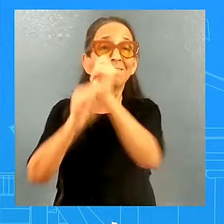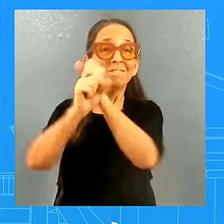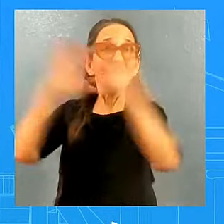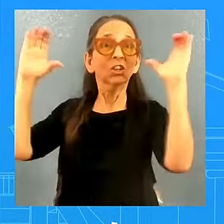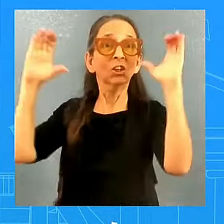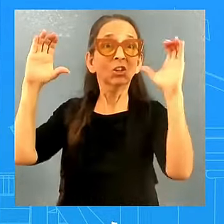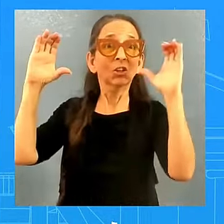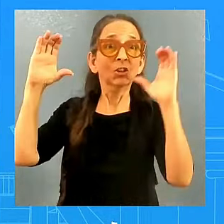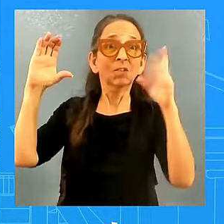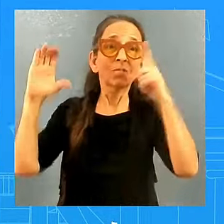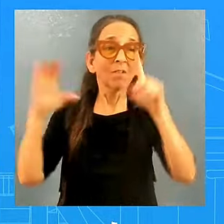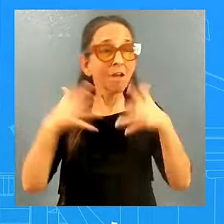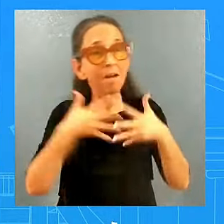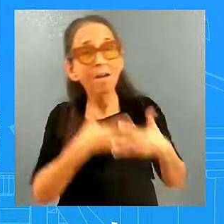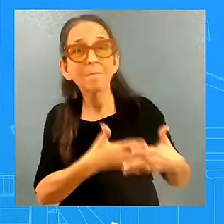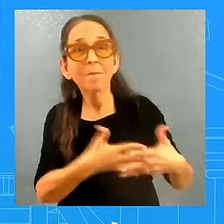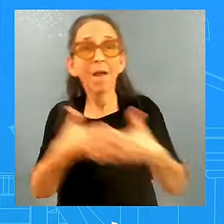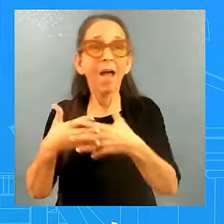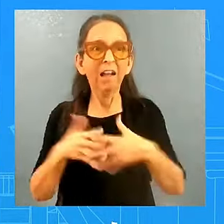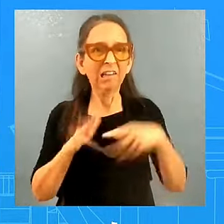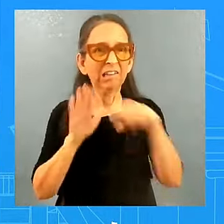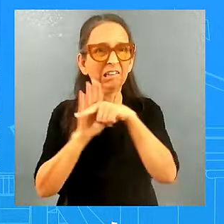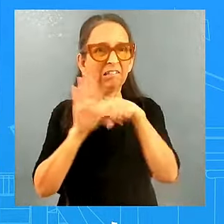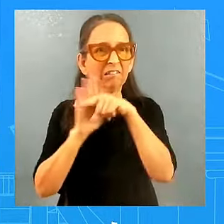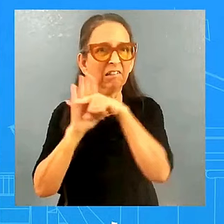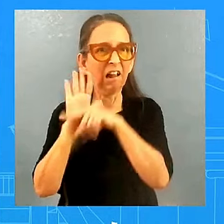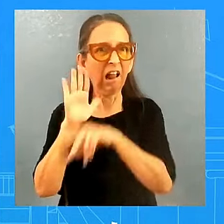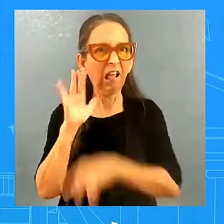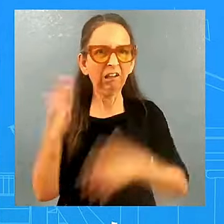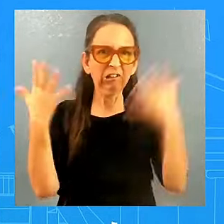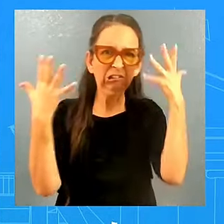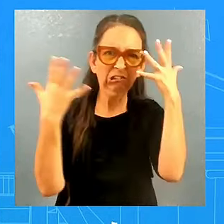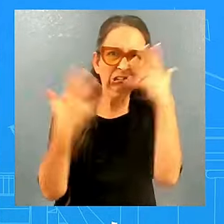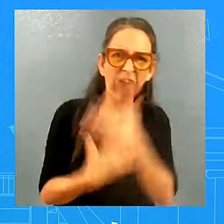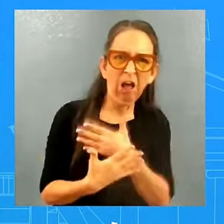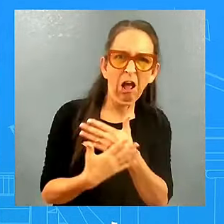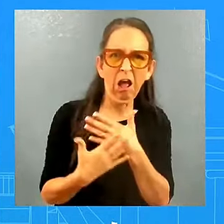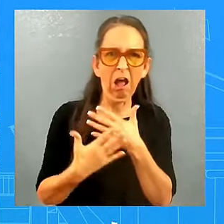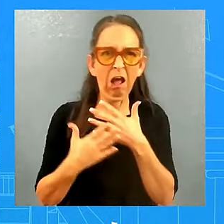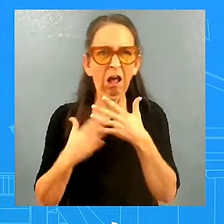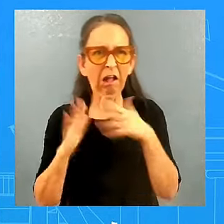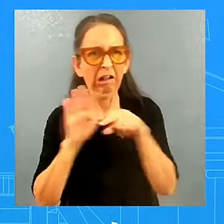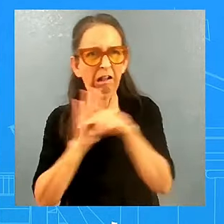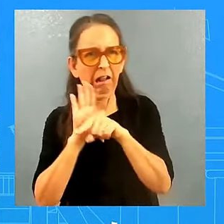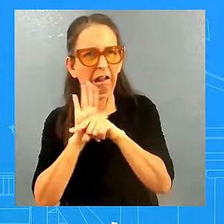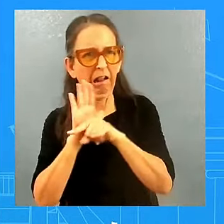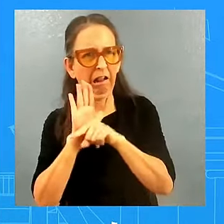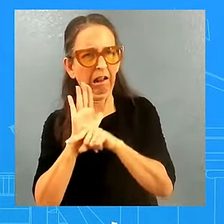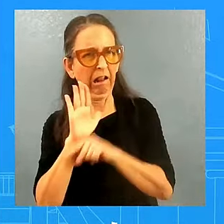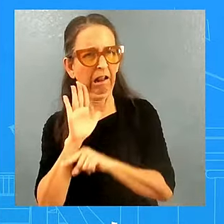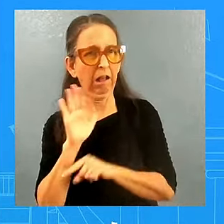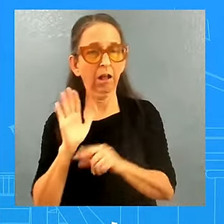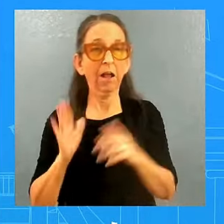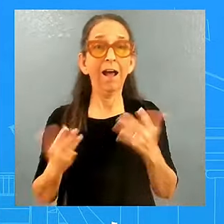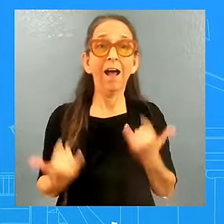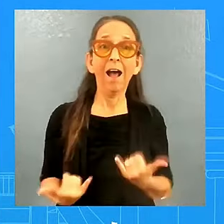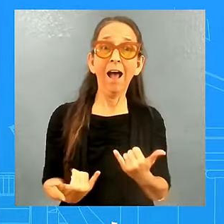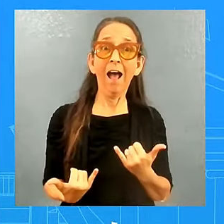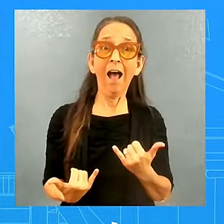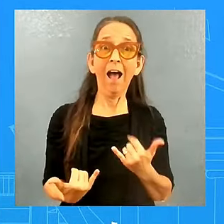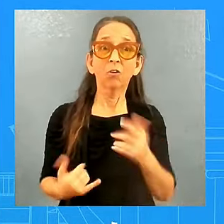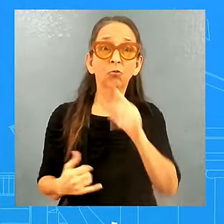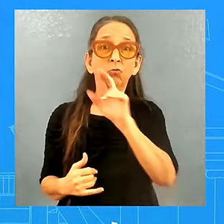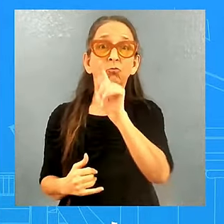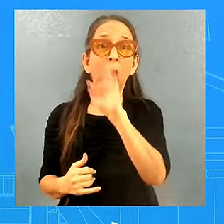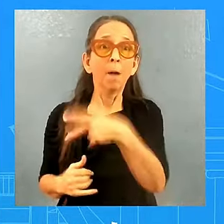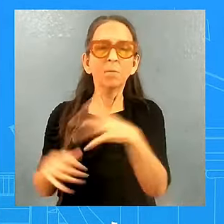the results on Tuesday night, does he think he misjudged where the country is right now? Look, the country